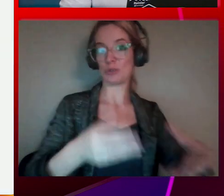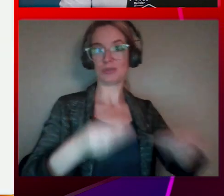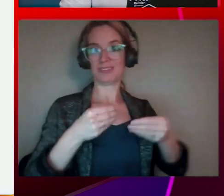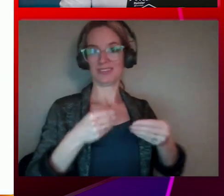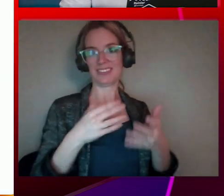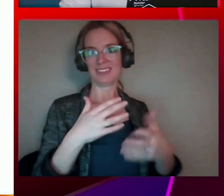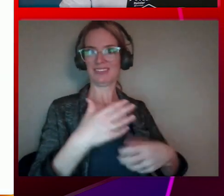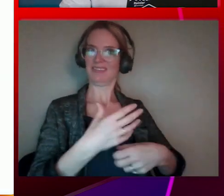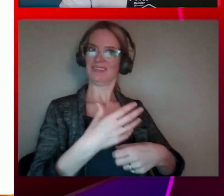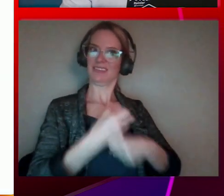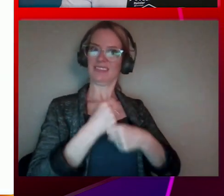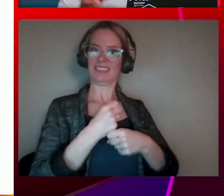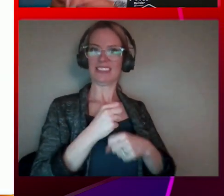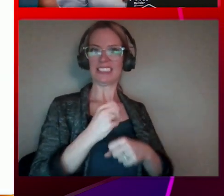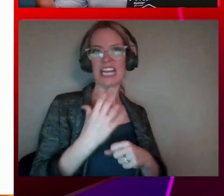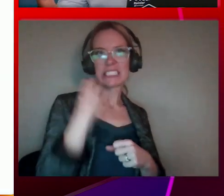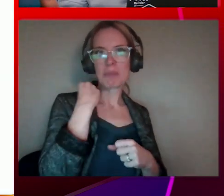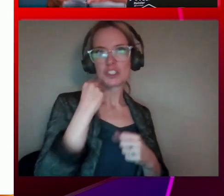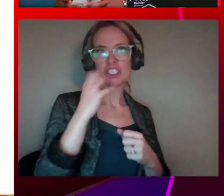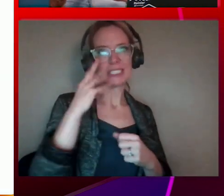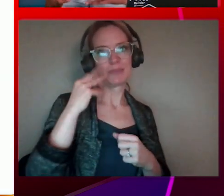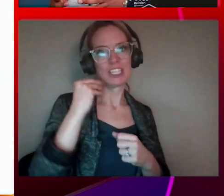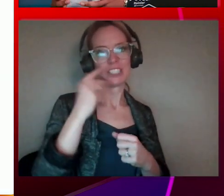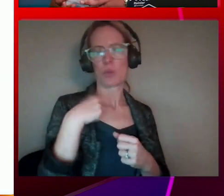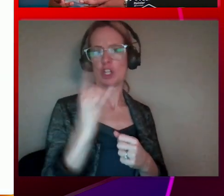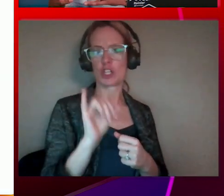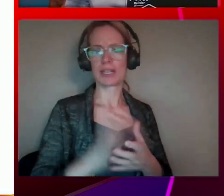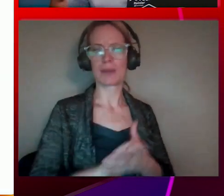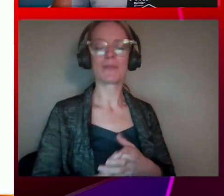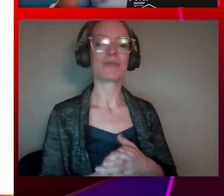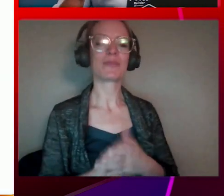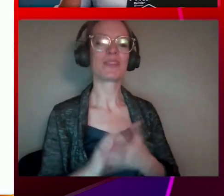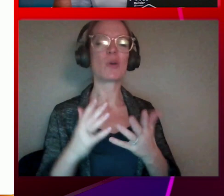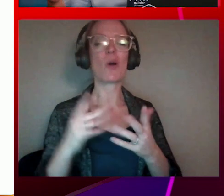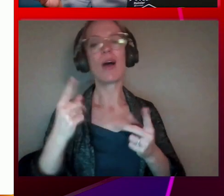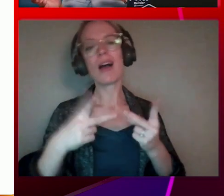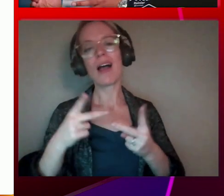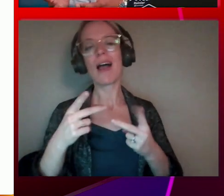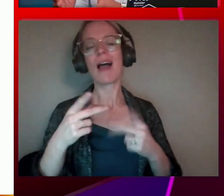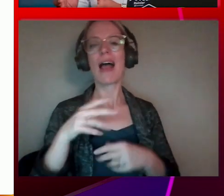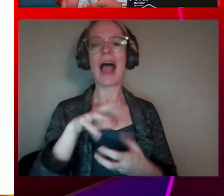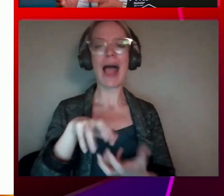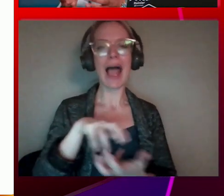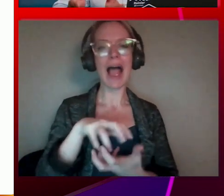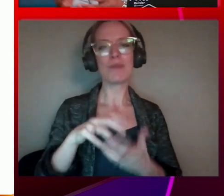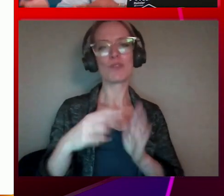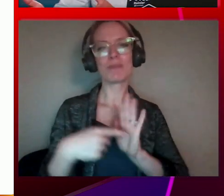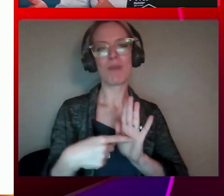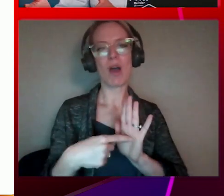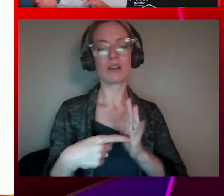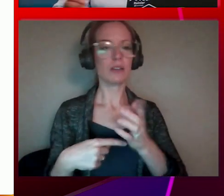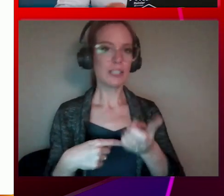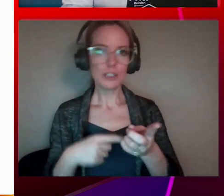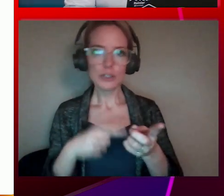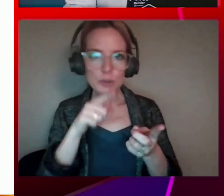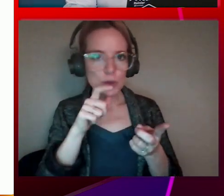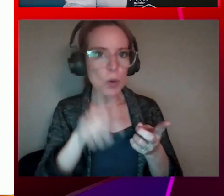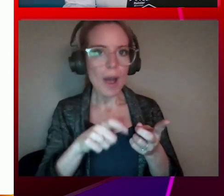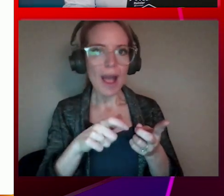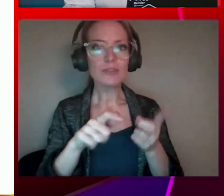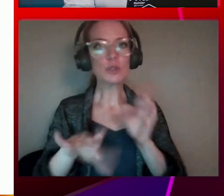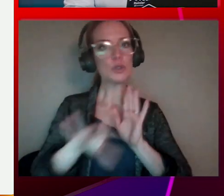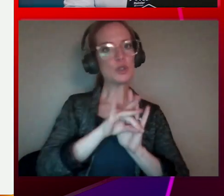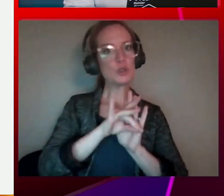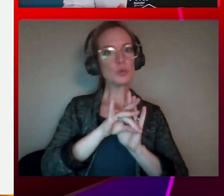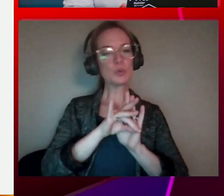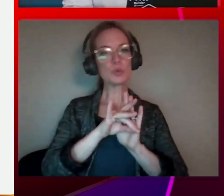extends there, too, right? So this kind of hybrid model of you don't have to necessarily make a choice between what you're building extends